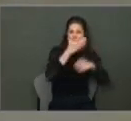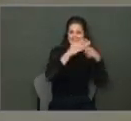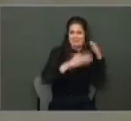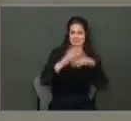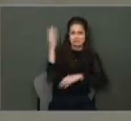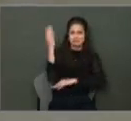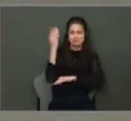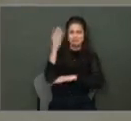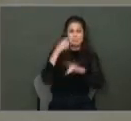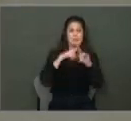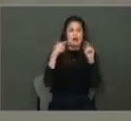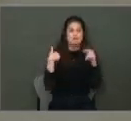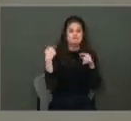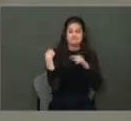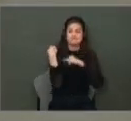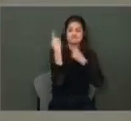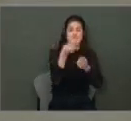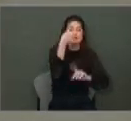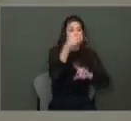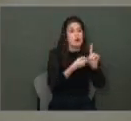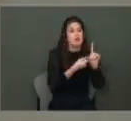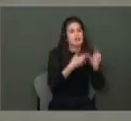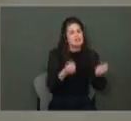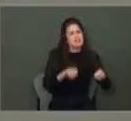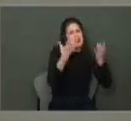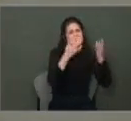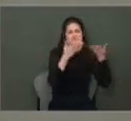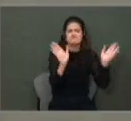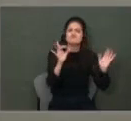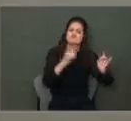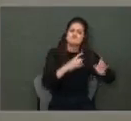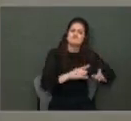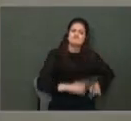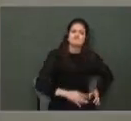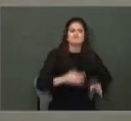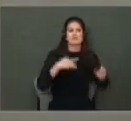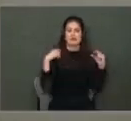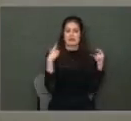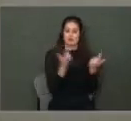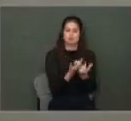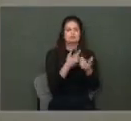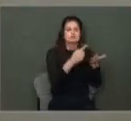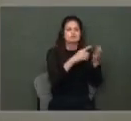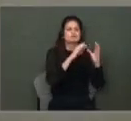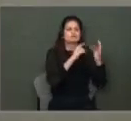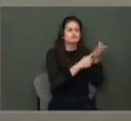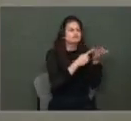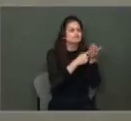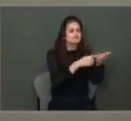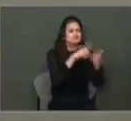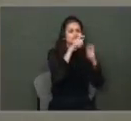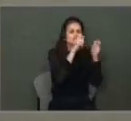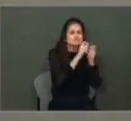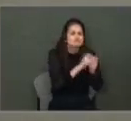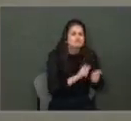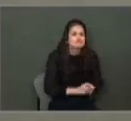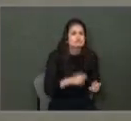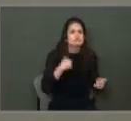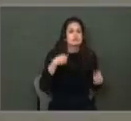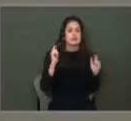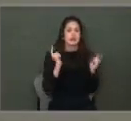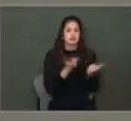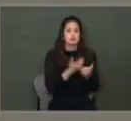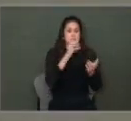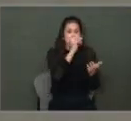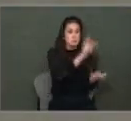But over the next month there's going to be a lot of public input and council conversation about the details in the budget. The council is scheduled to adopt